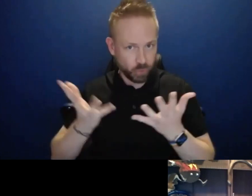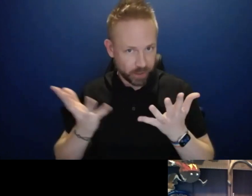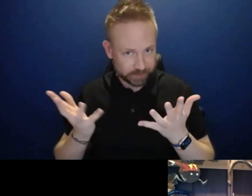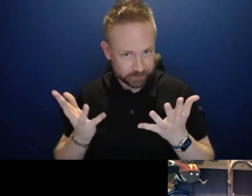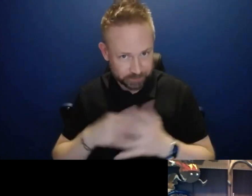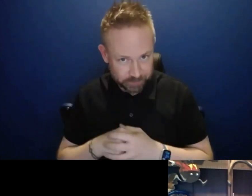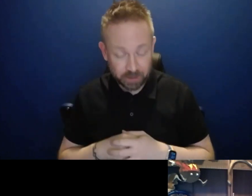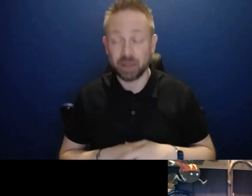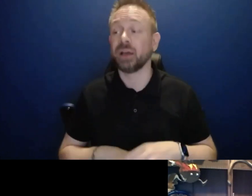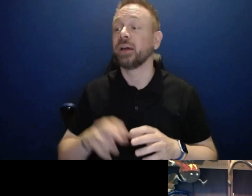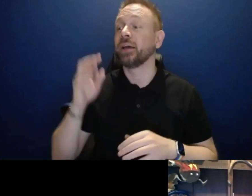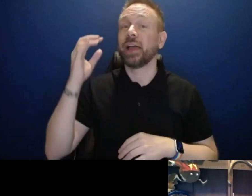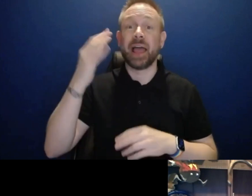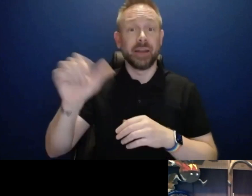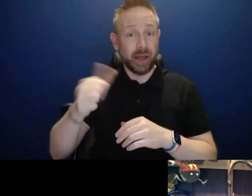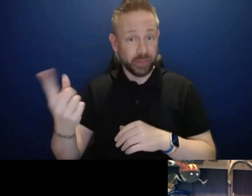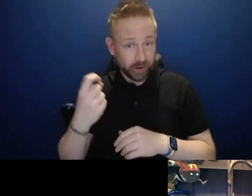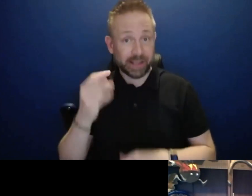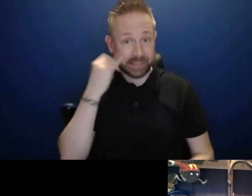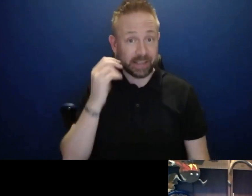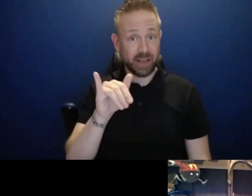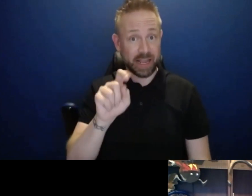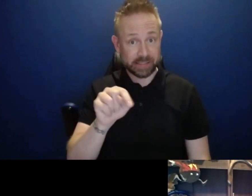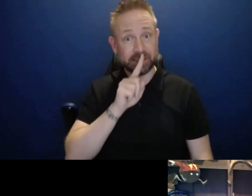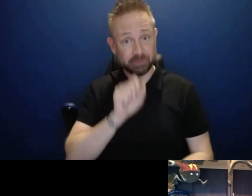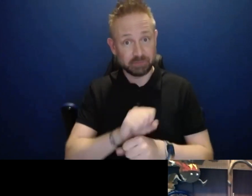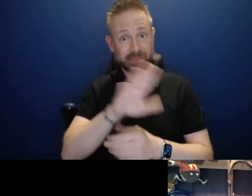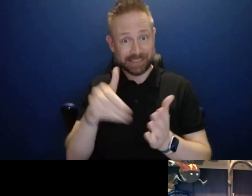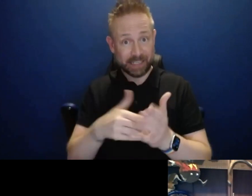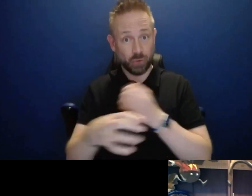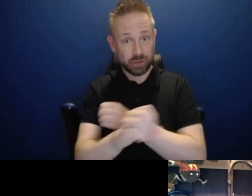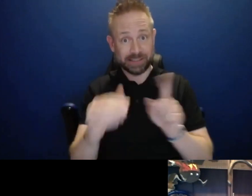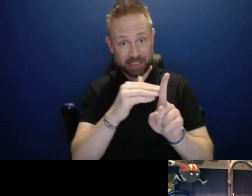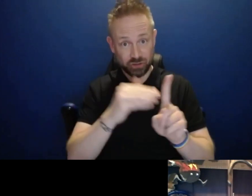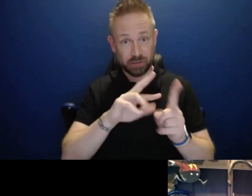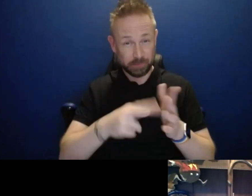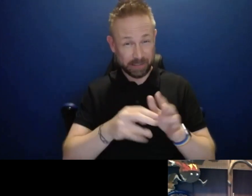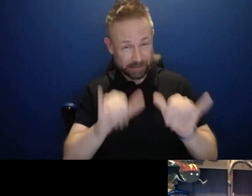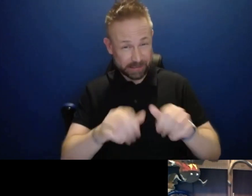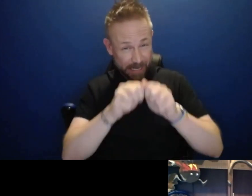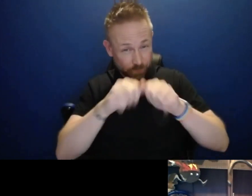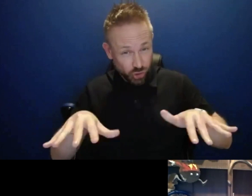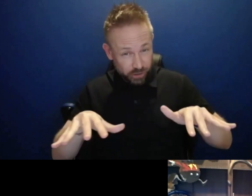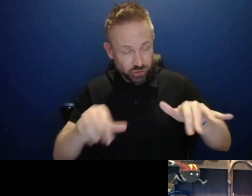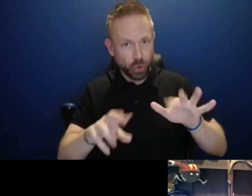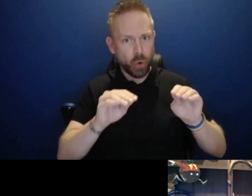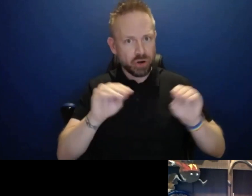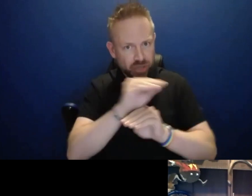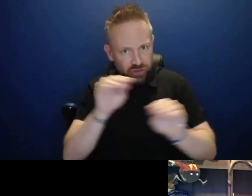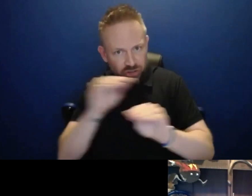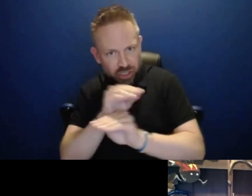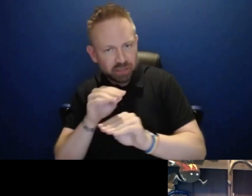If IST is to be the central IT organization, will it be restructured, or will its structure remain the same?